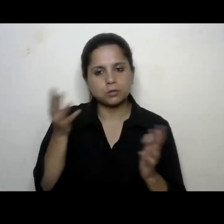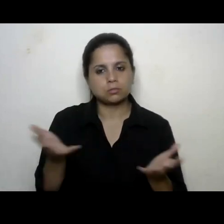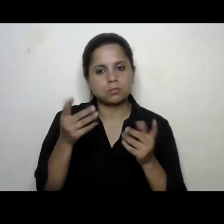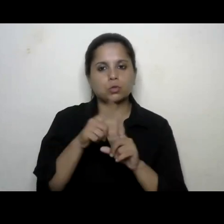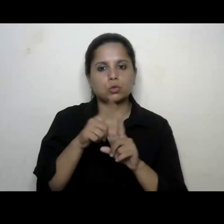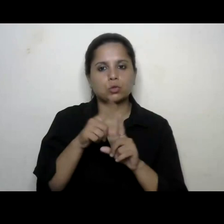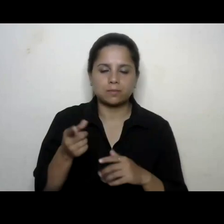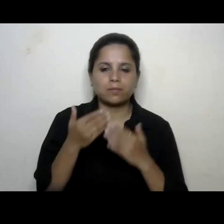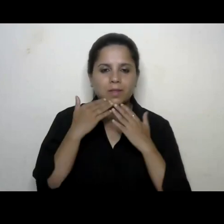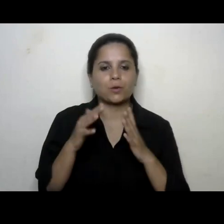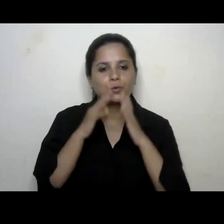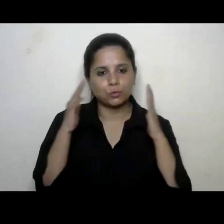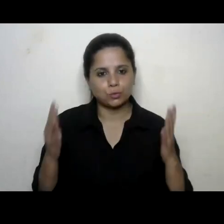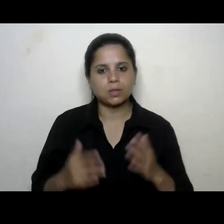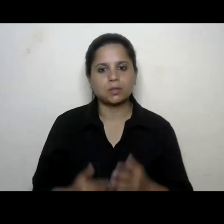Thank you very much.